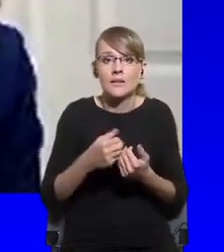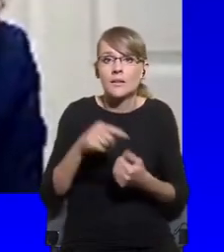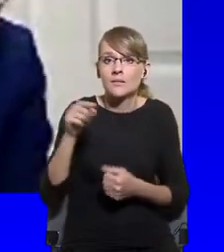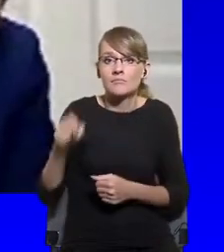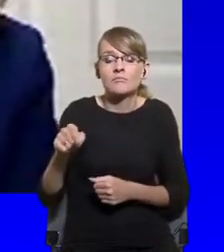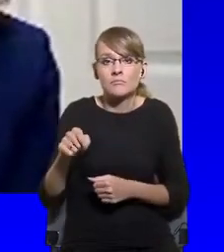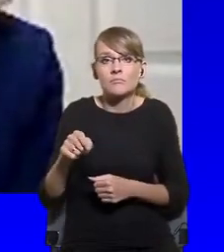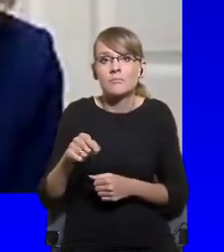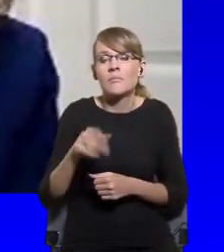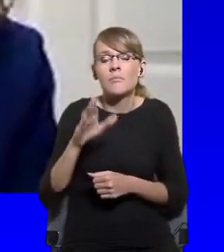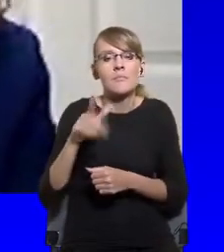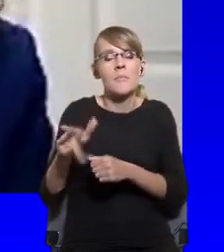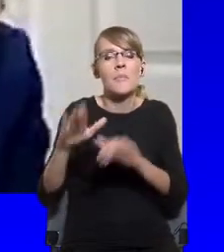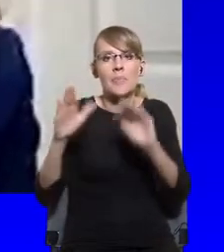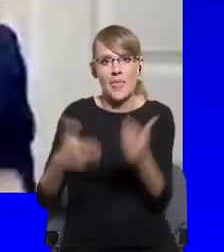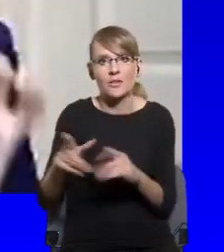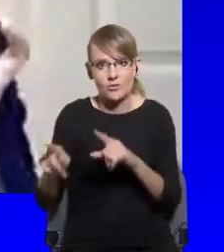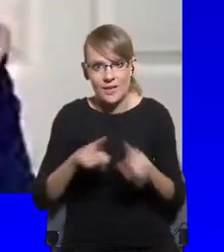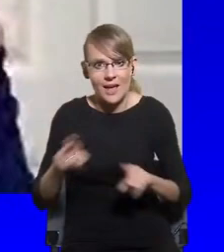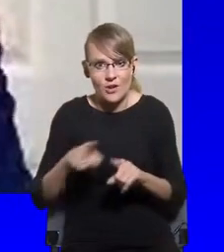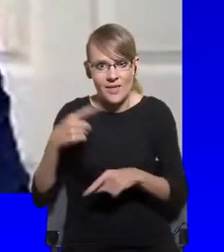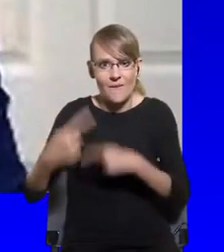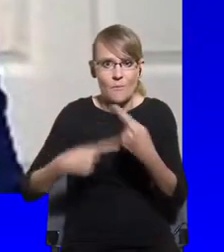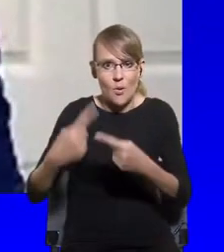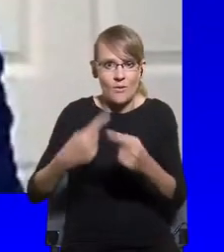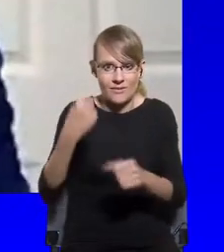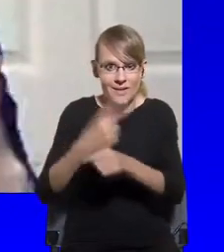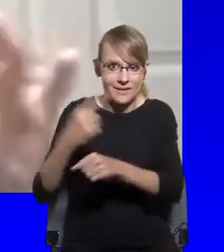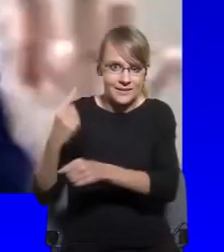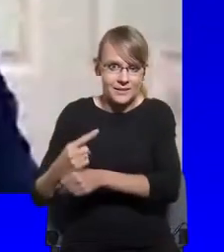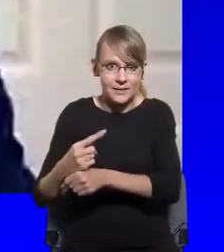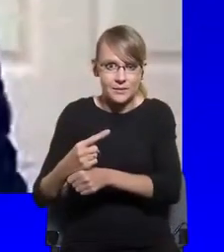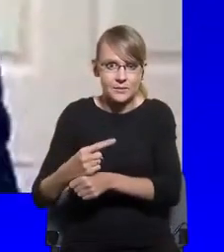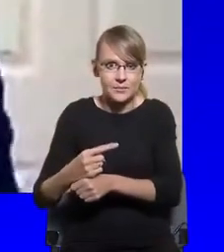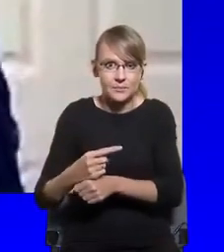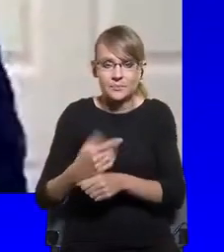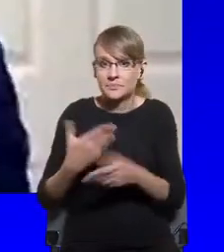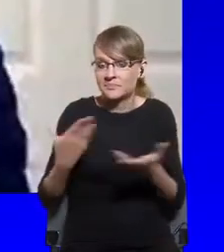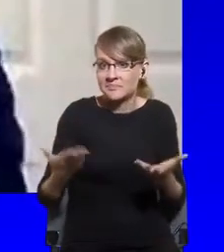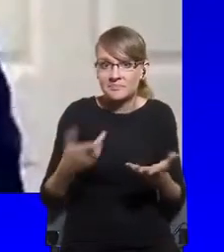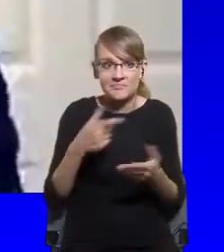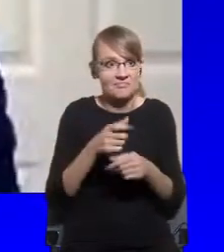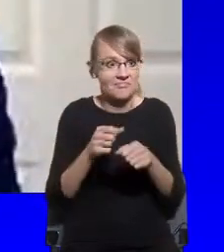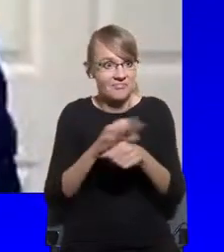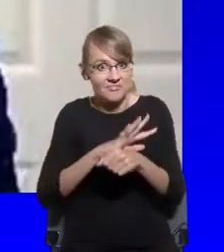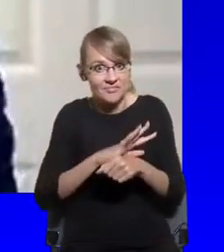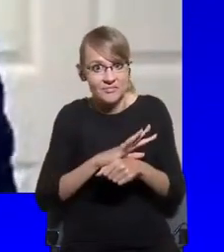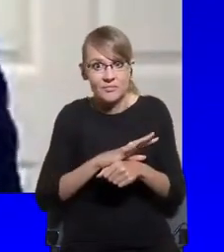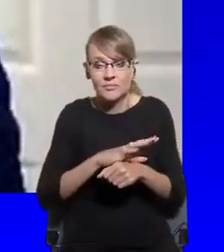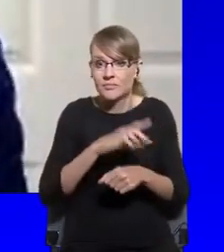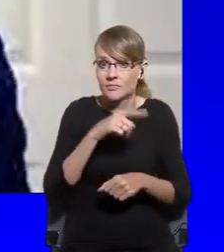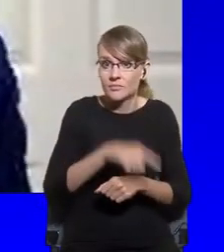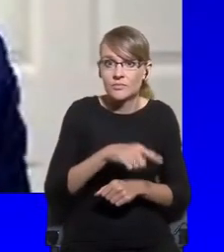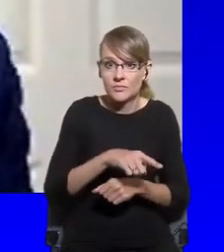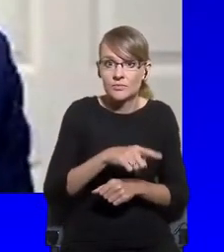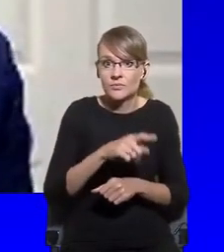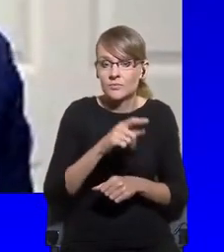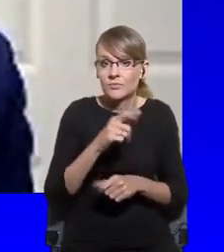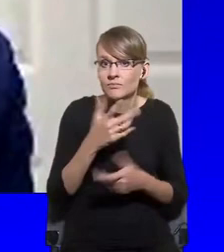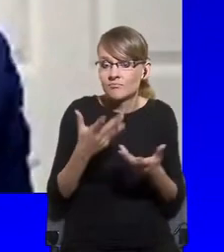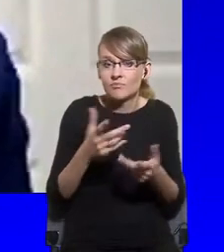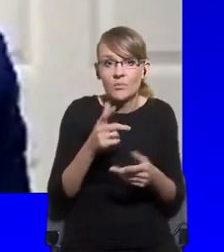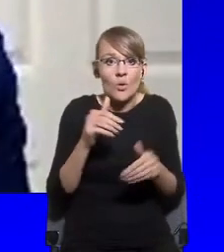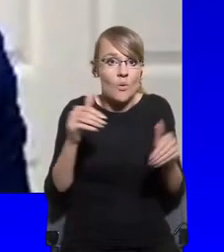process is less So, will the pandemic really be transient, or will it cause some